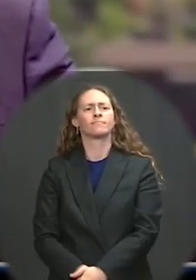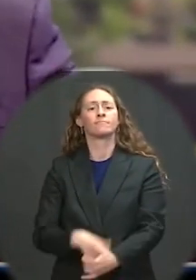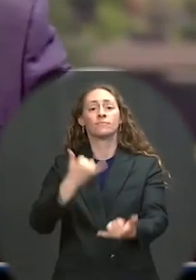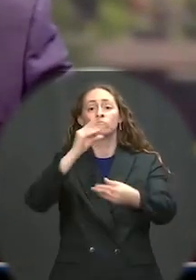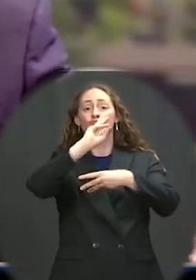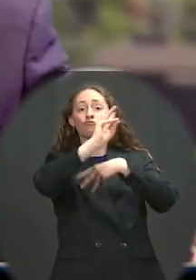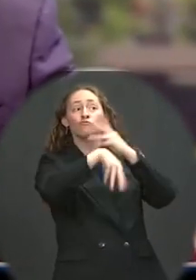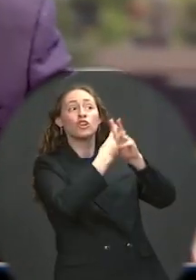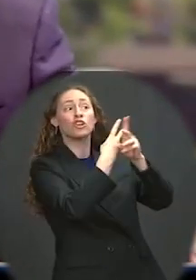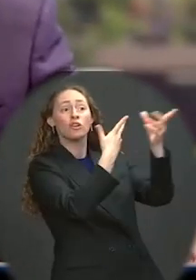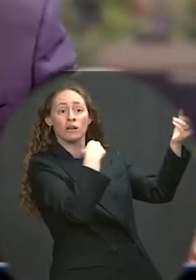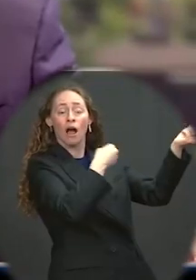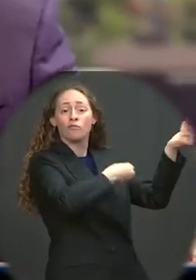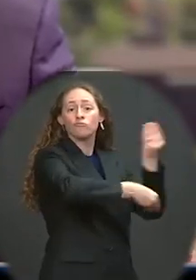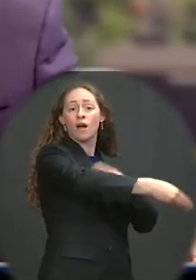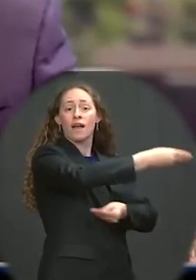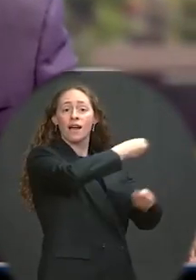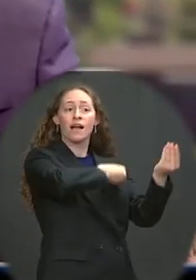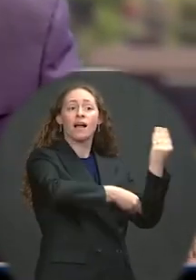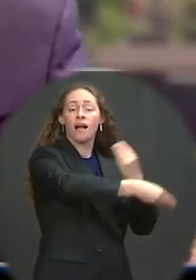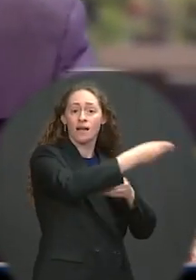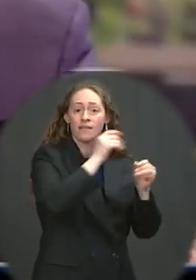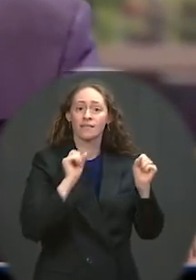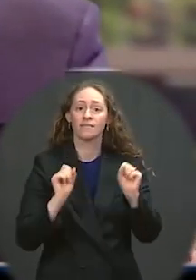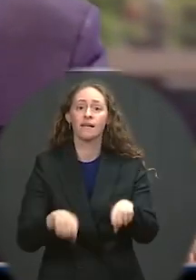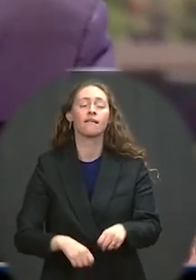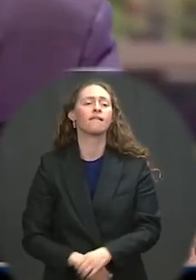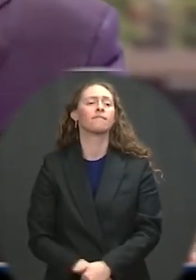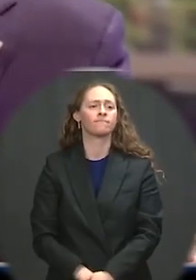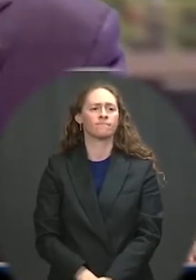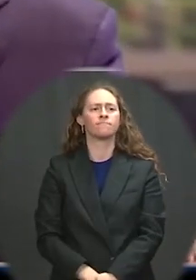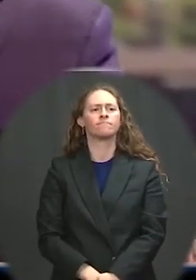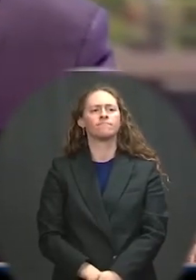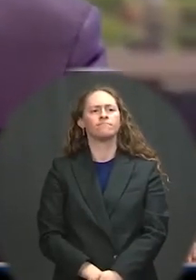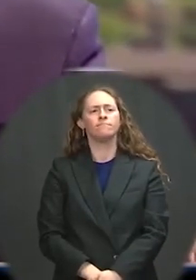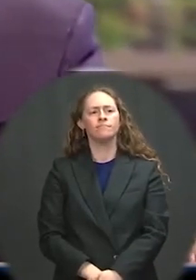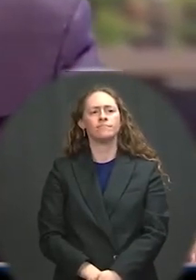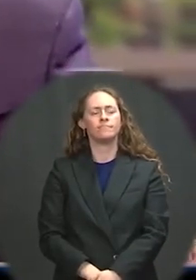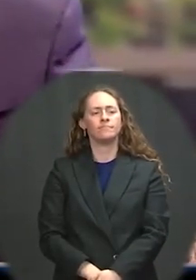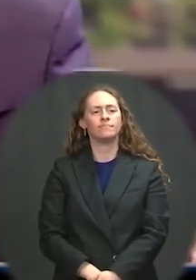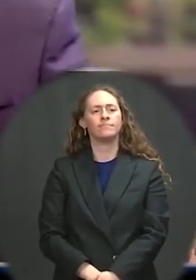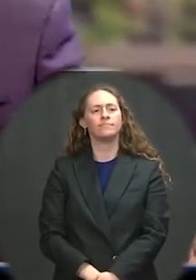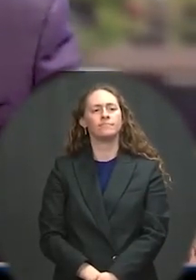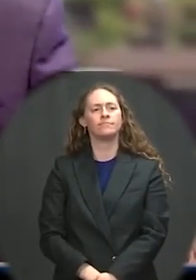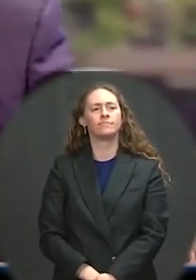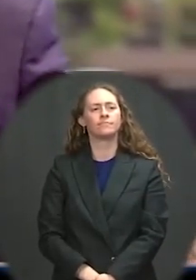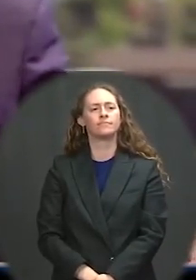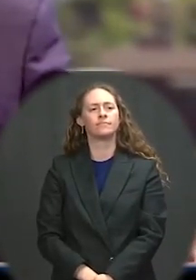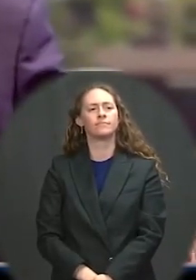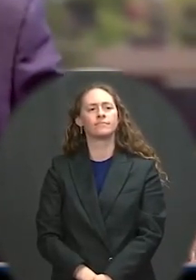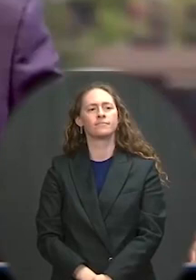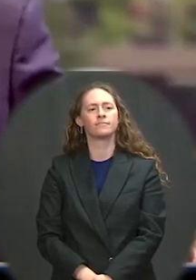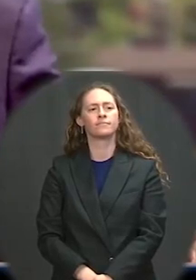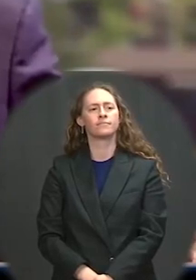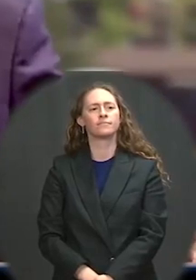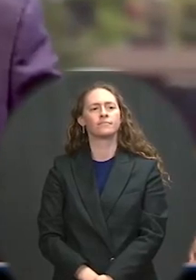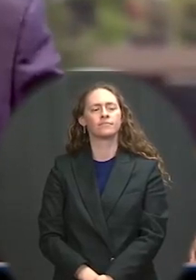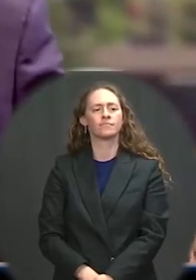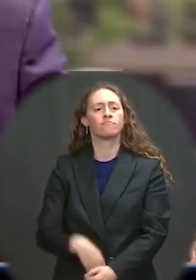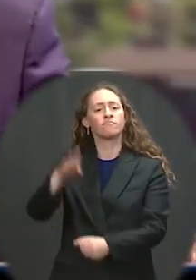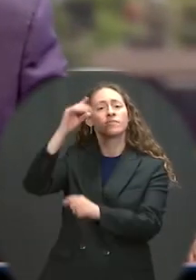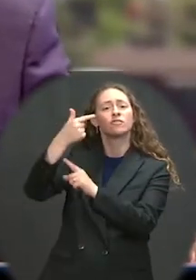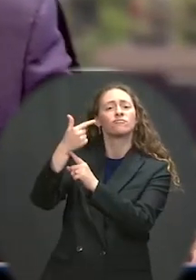that strength. More than one quarter of the U.S. GDP is transported through the waters